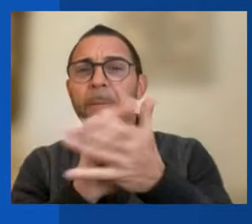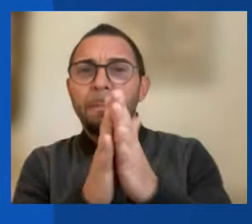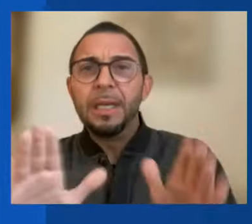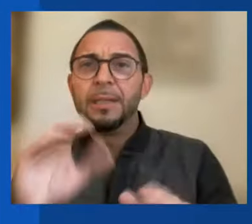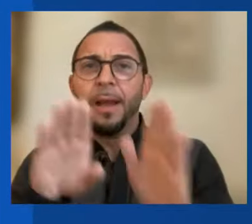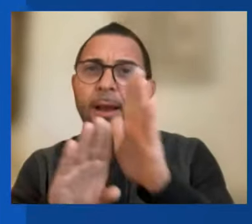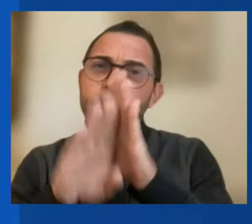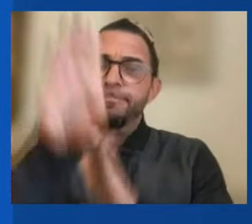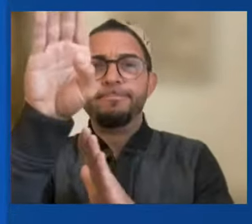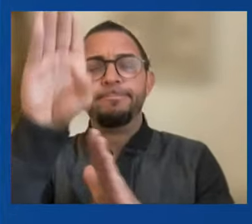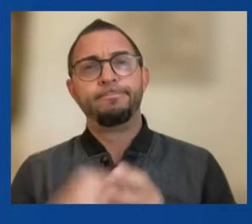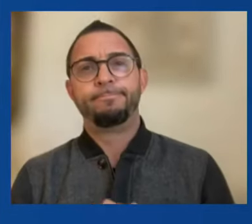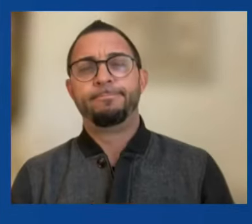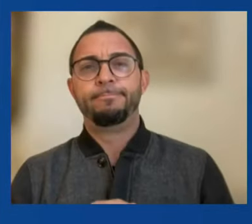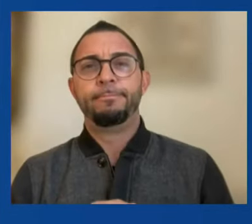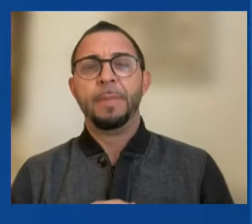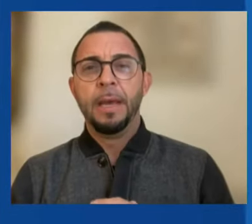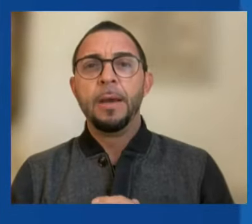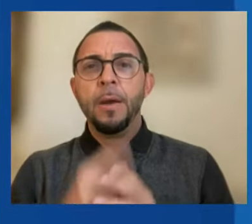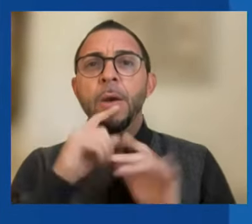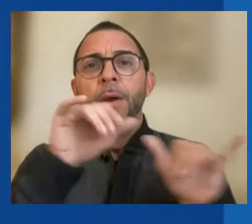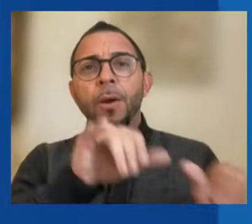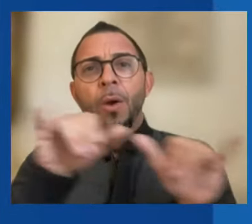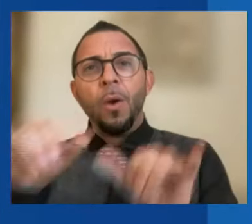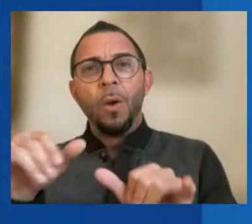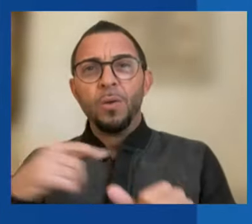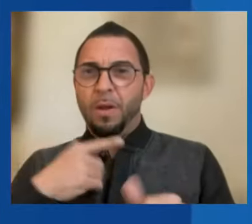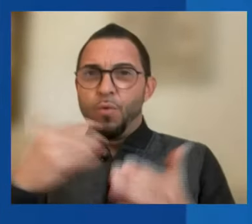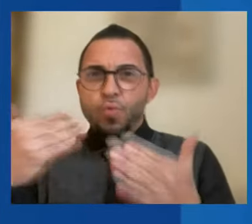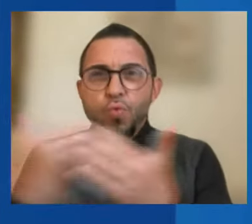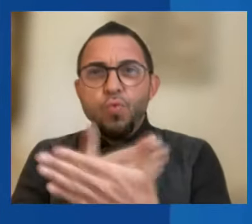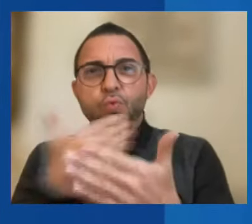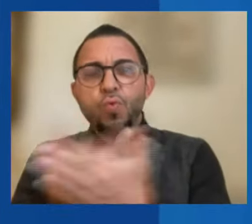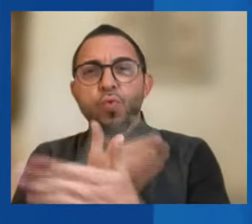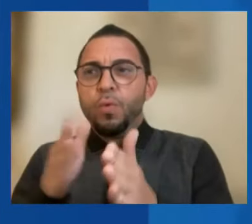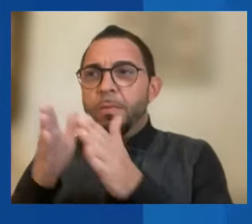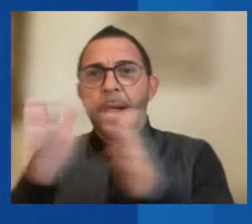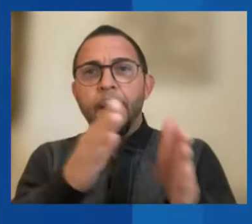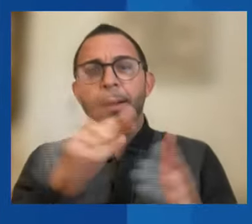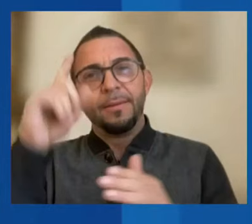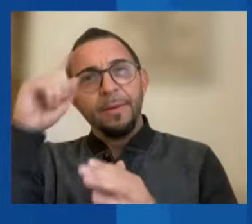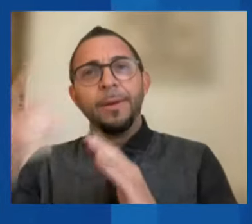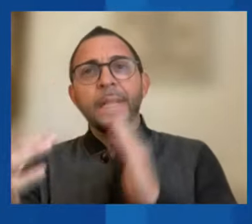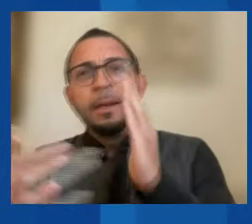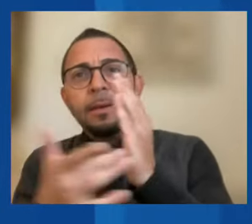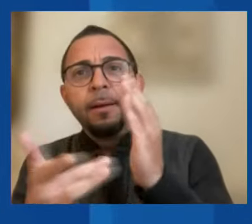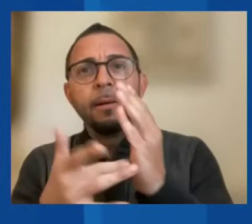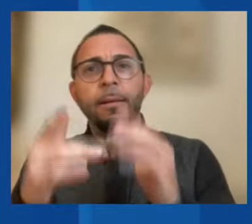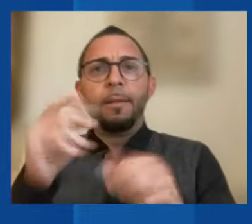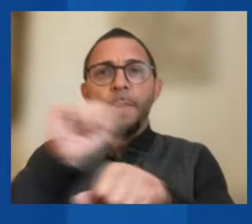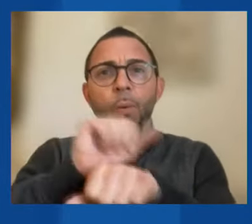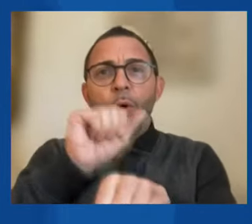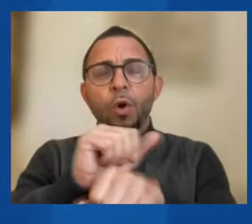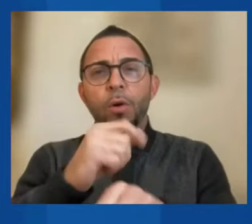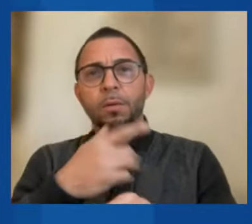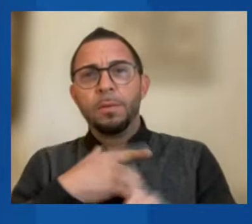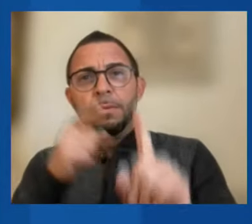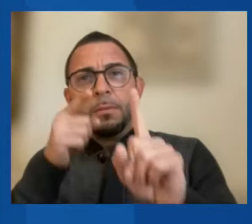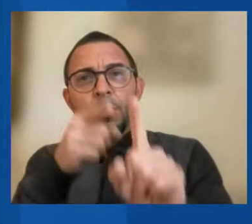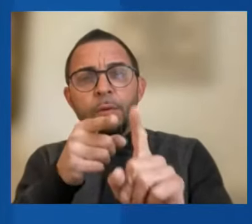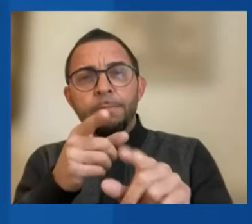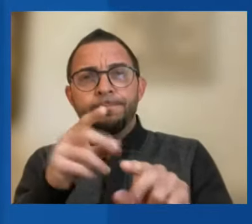Moreover, we are carving new paths in our technical work to target, monitor, and enforce